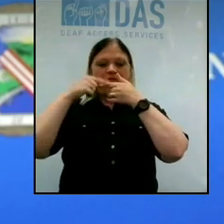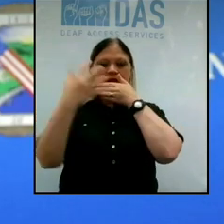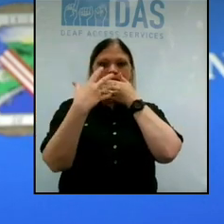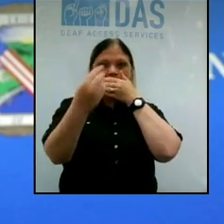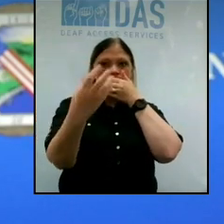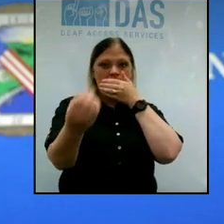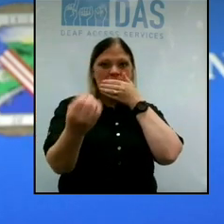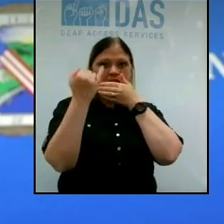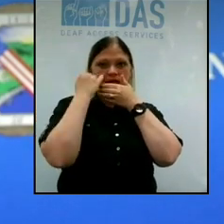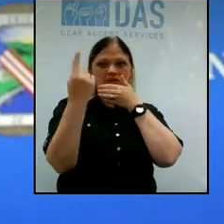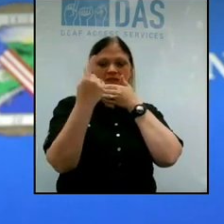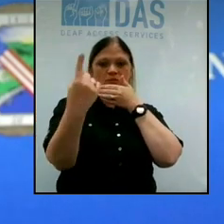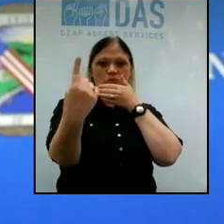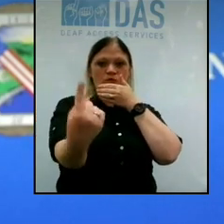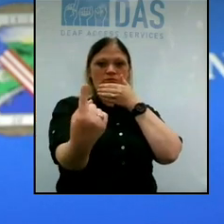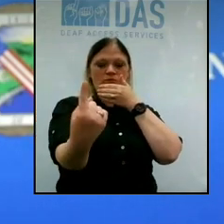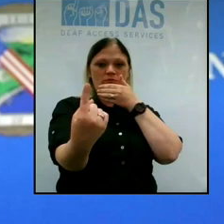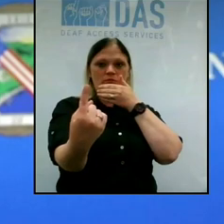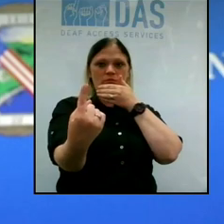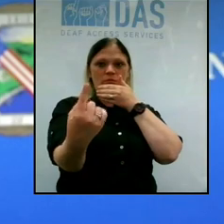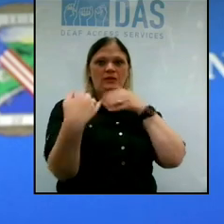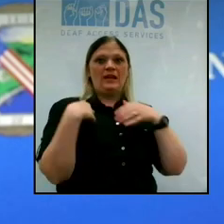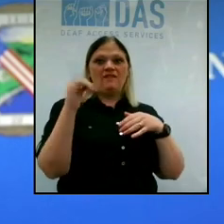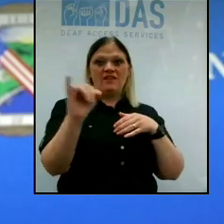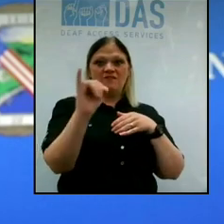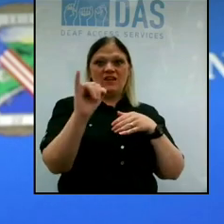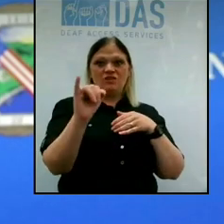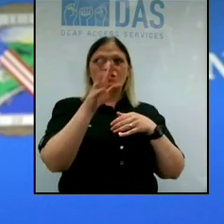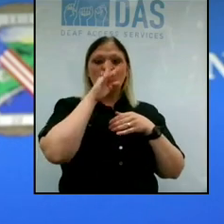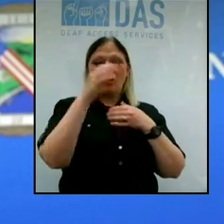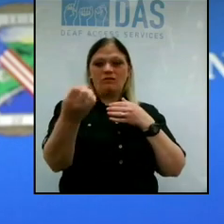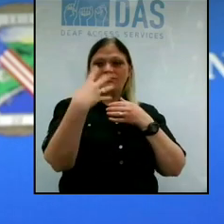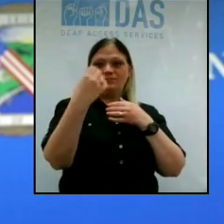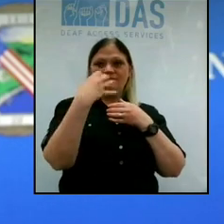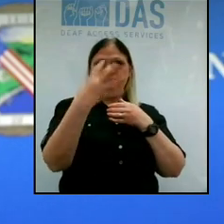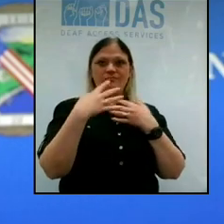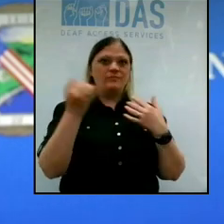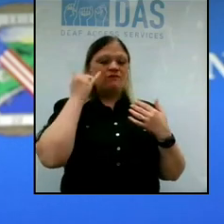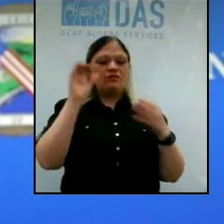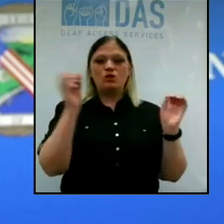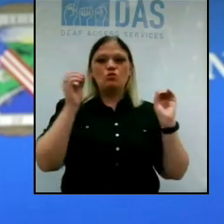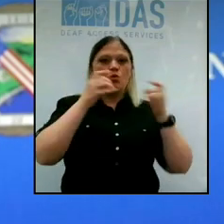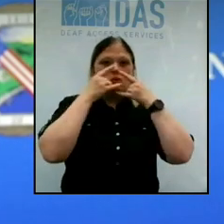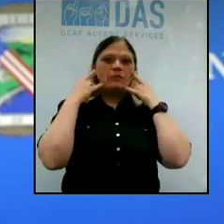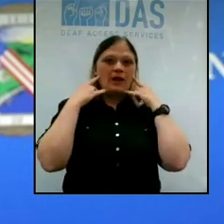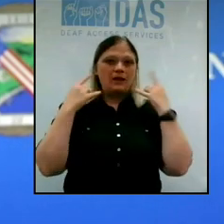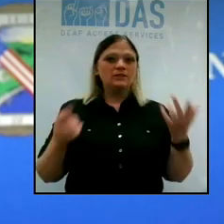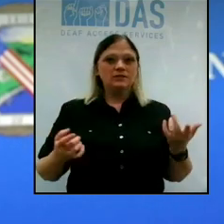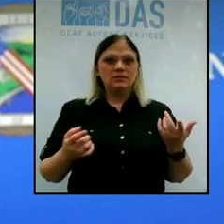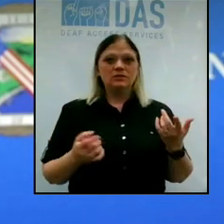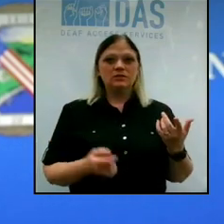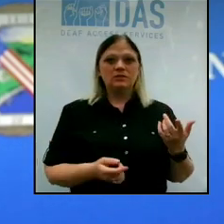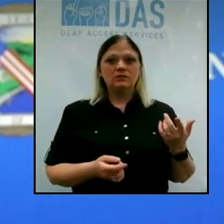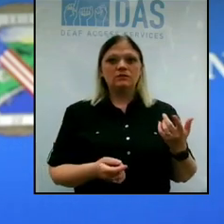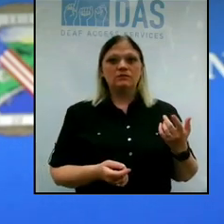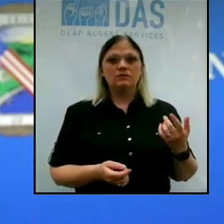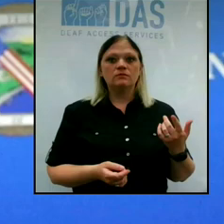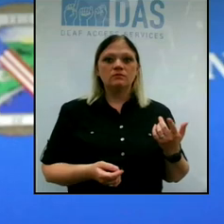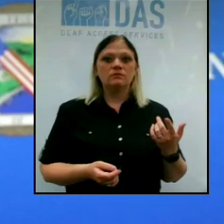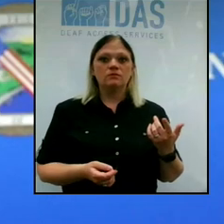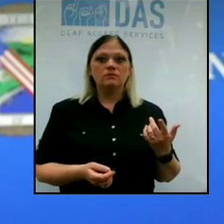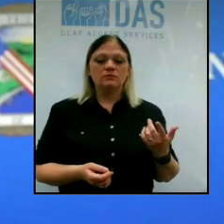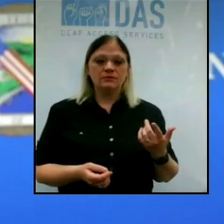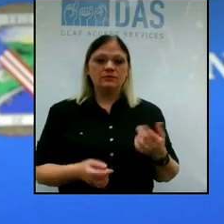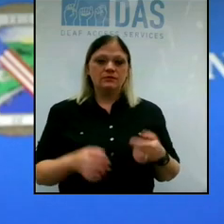if people who are infected are not wearing a mask and, you know, talking to you or nearby you. So